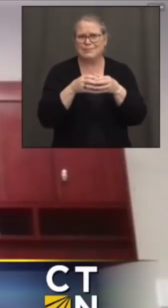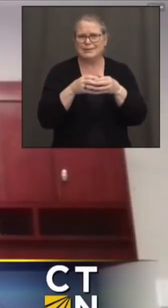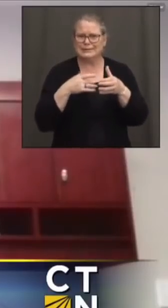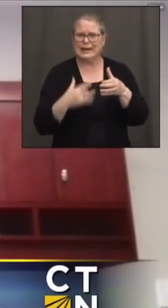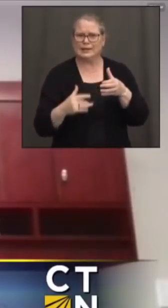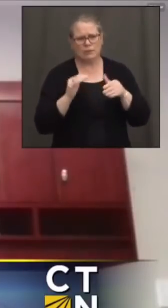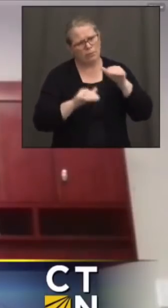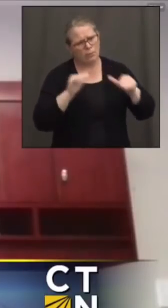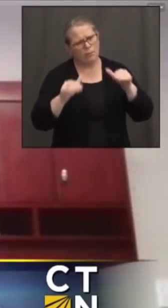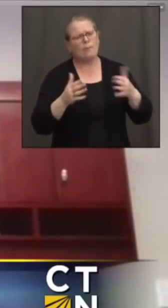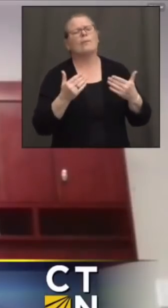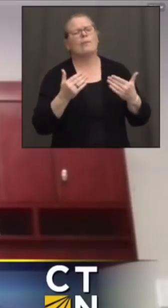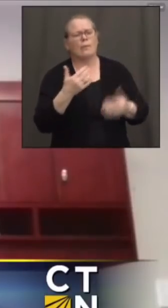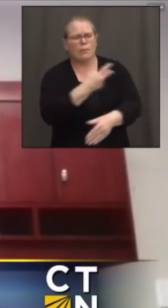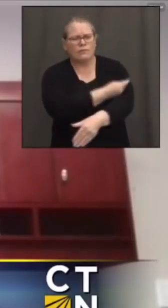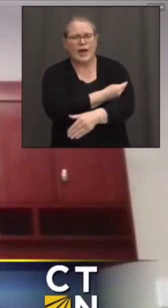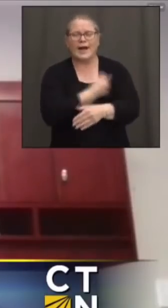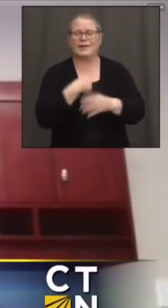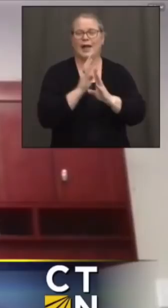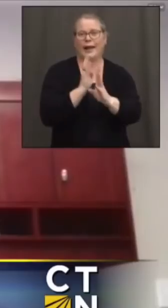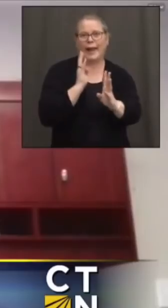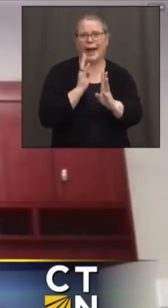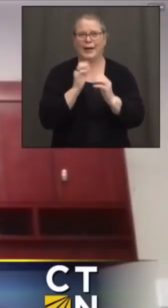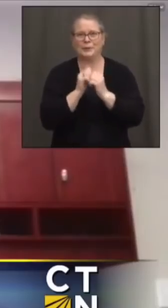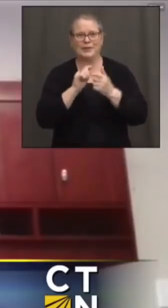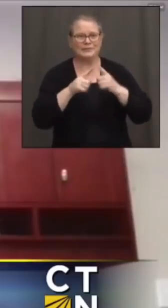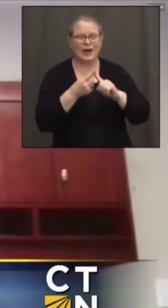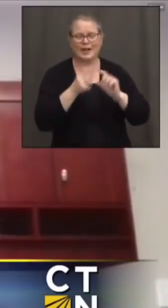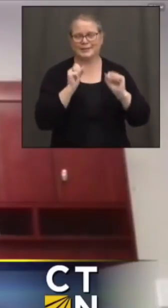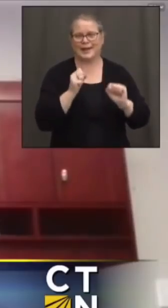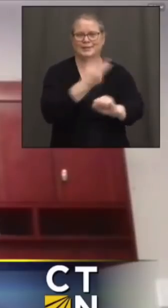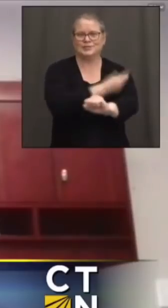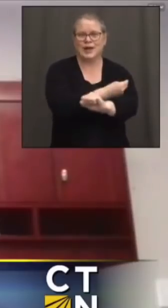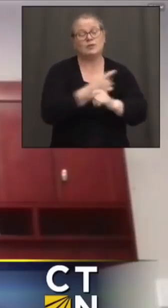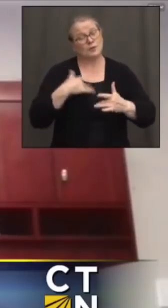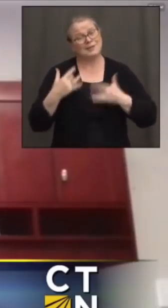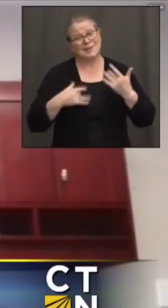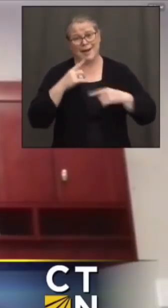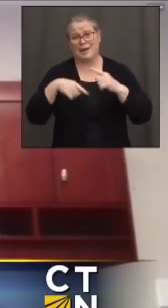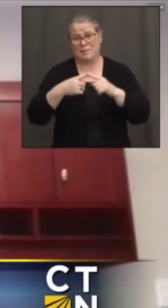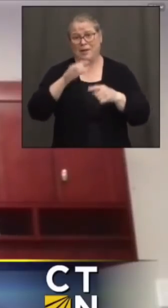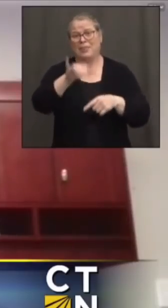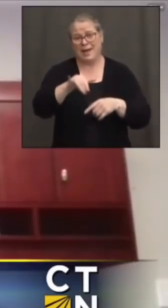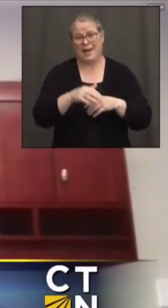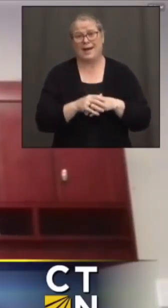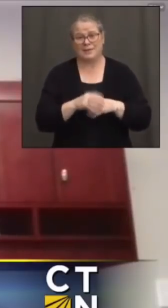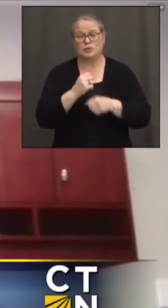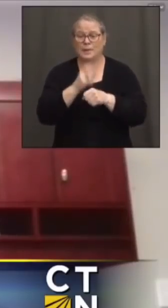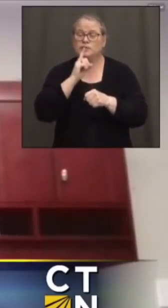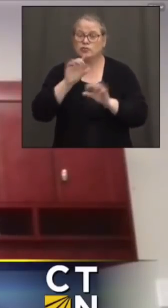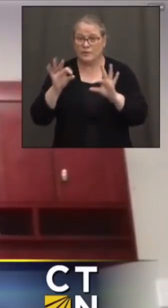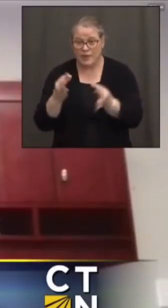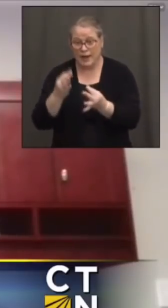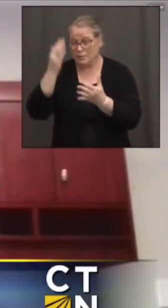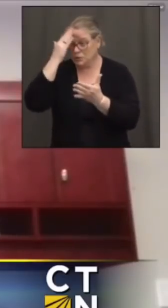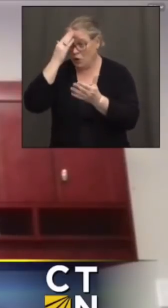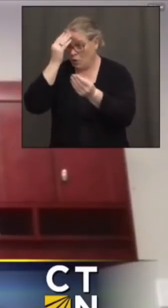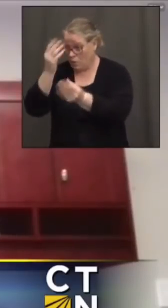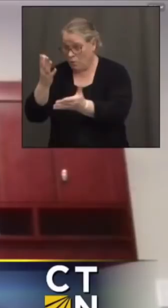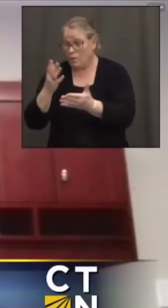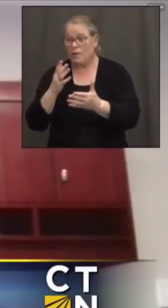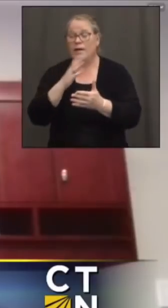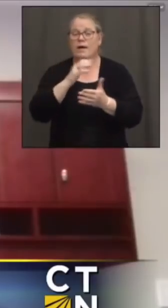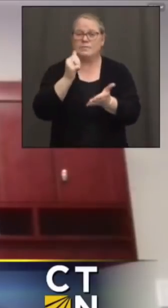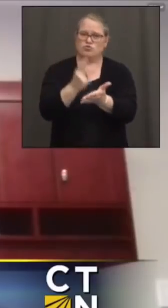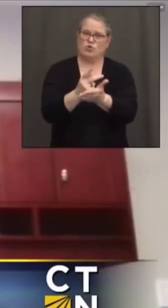be able to stand in line and to get their shots. So we're really excited about that to make sure families know, to make sure that we have the